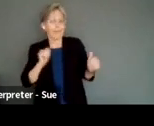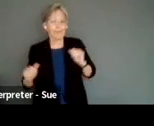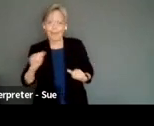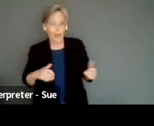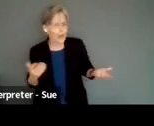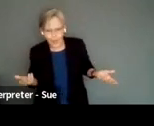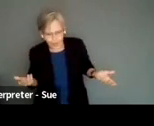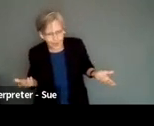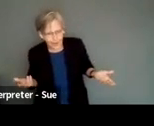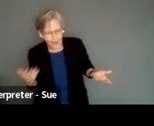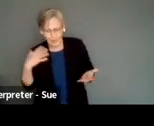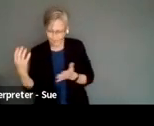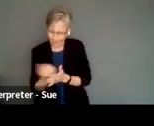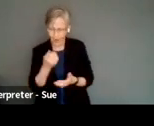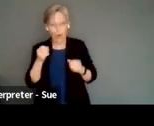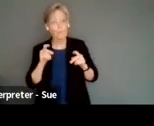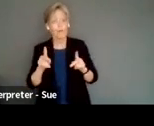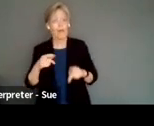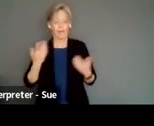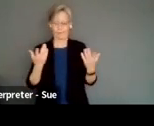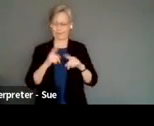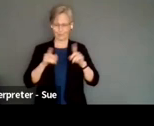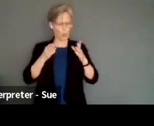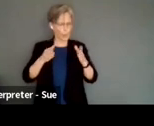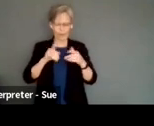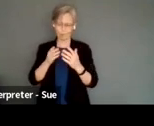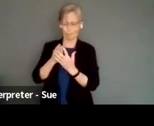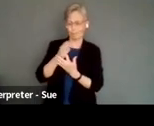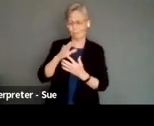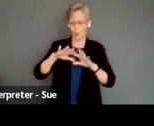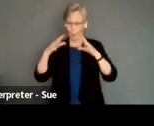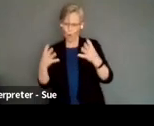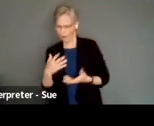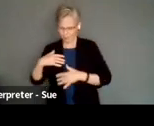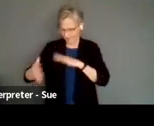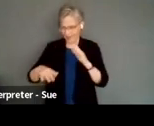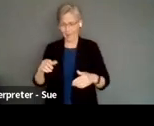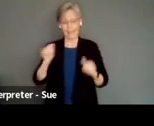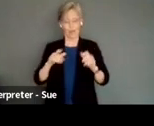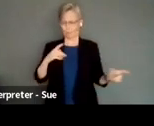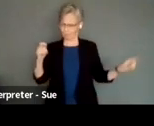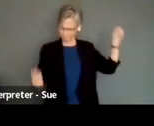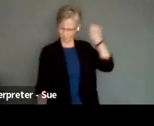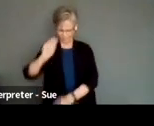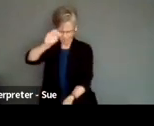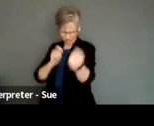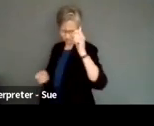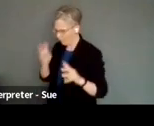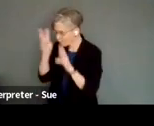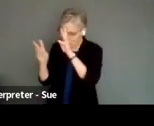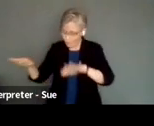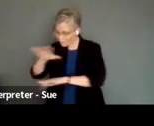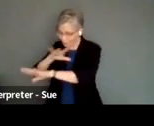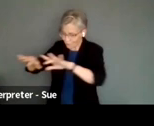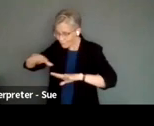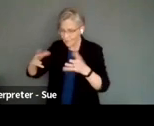the opportunity because of our unique ways of navigating the world to rehabilitate theatre itself, to innovate it just by